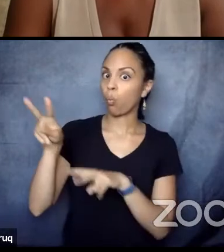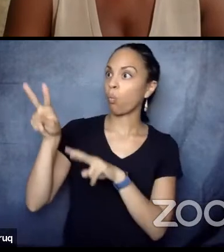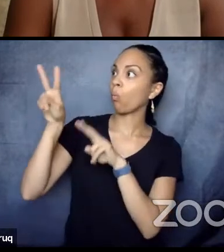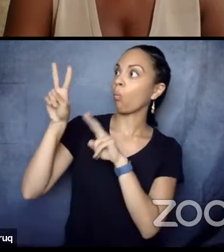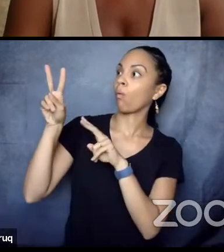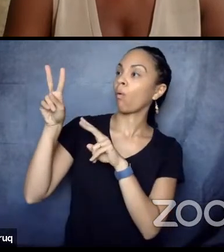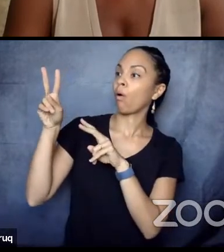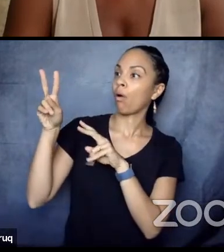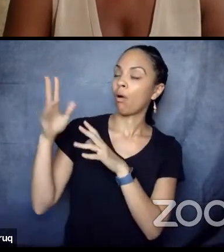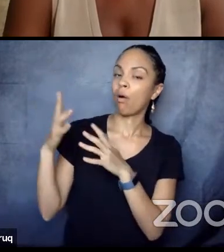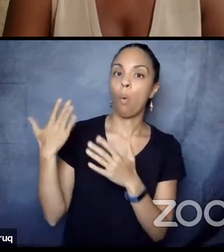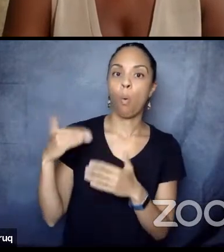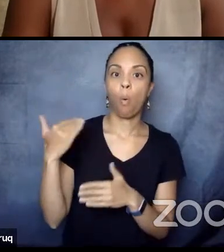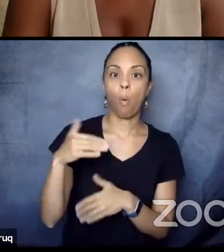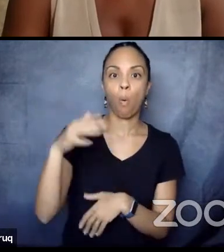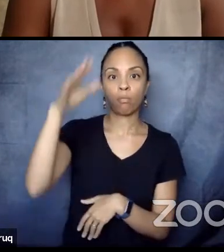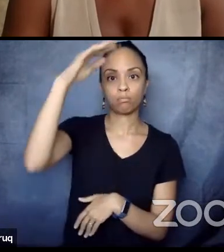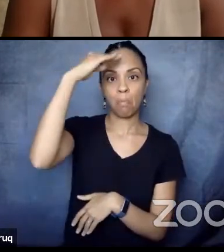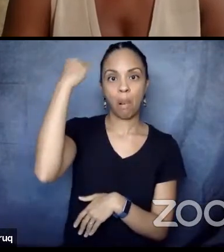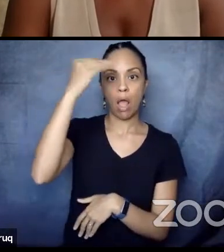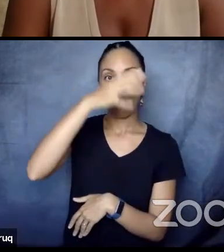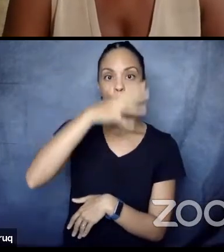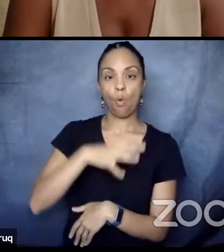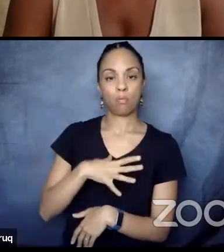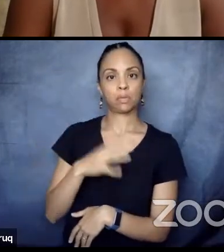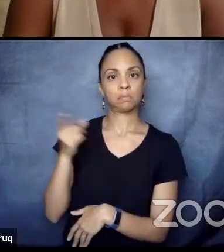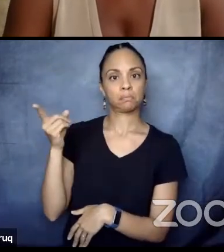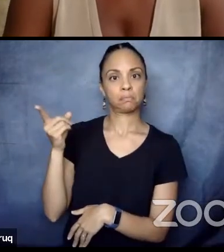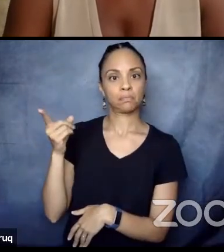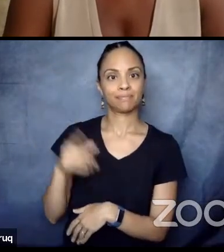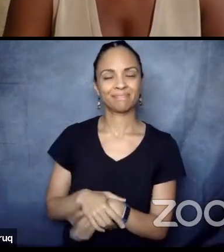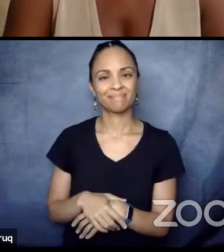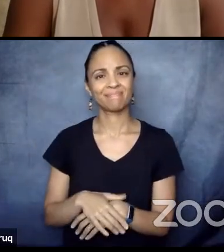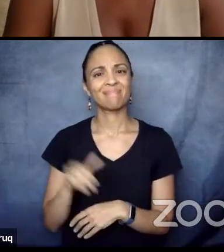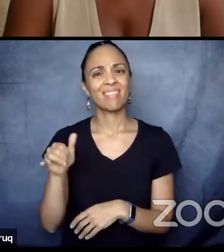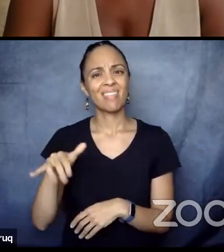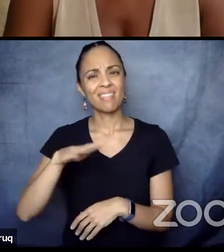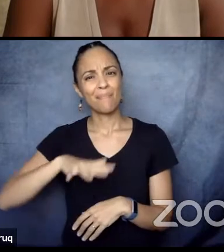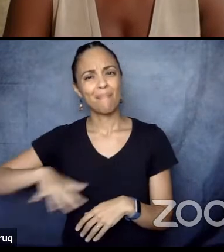So spaces are there for you when it's the project.